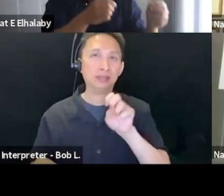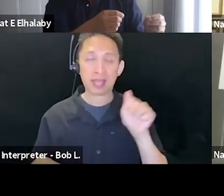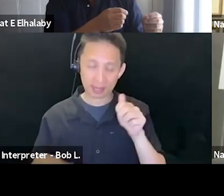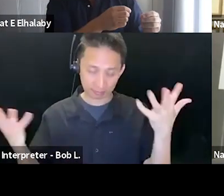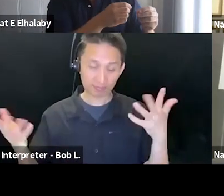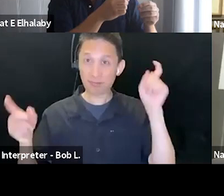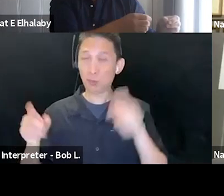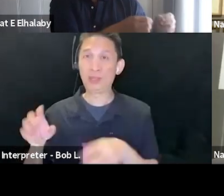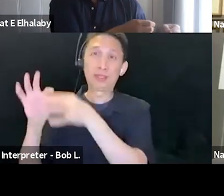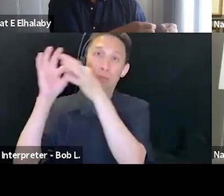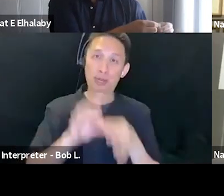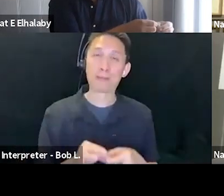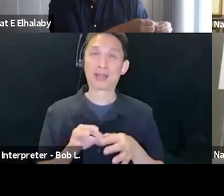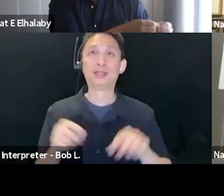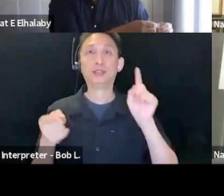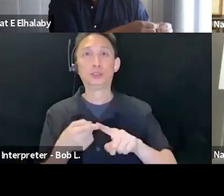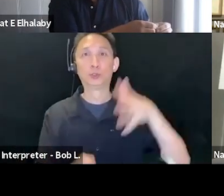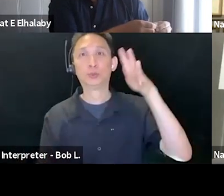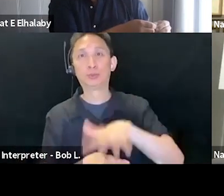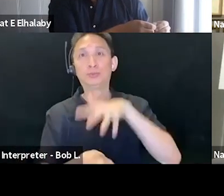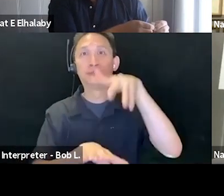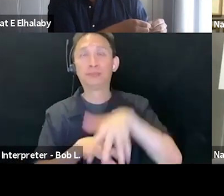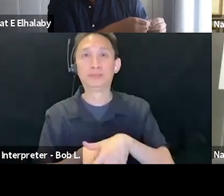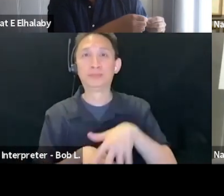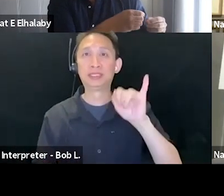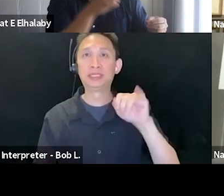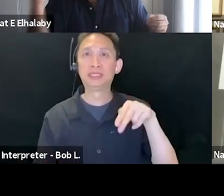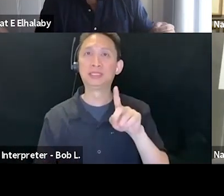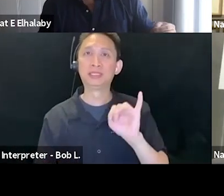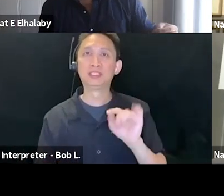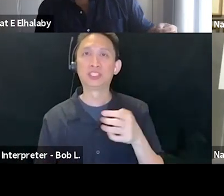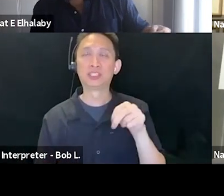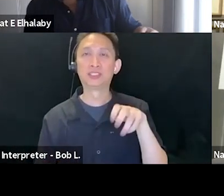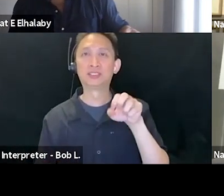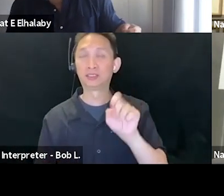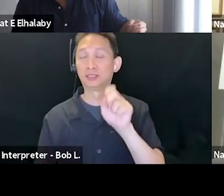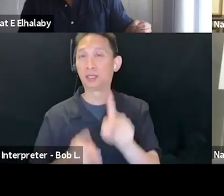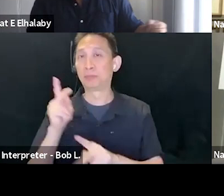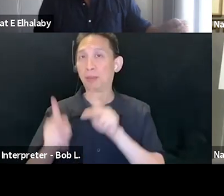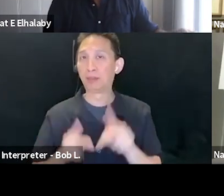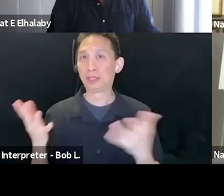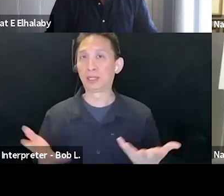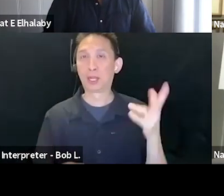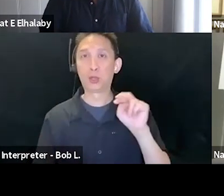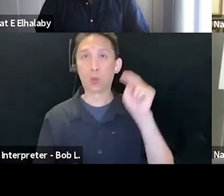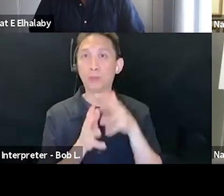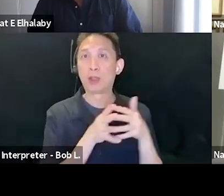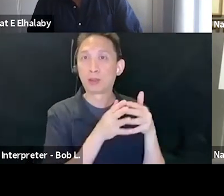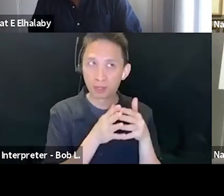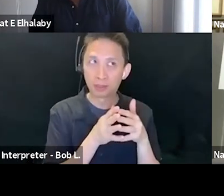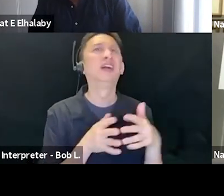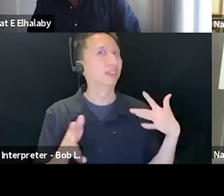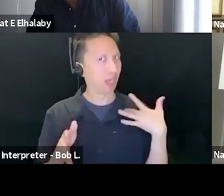indigenous activists are drawing in North and South America with Palestine is crucial. I mean, there's no